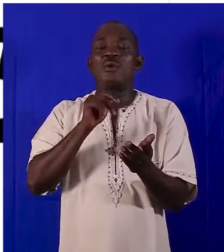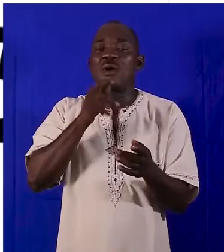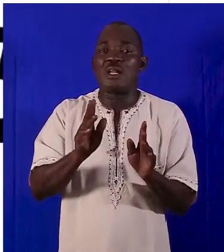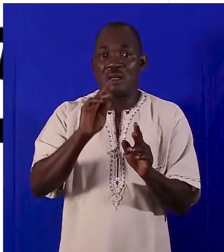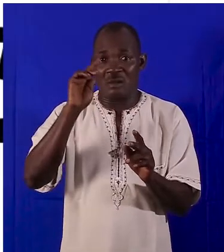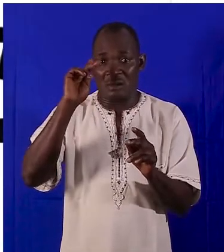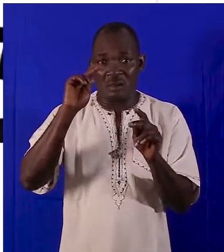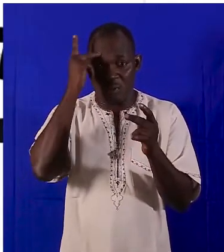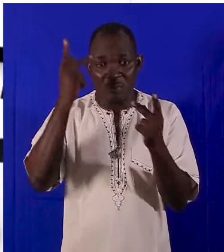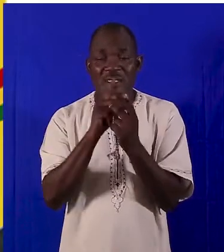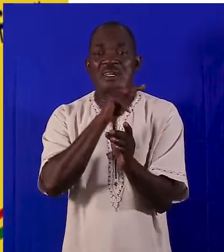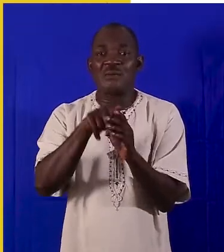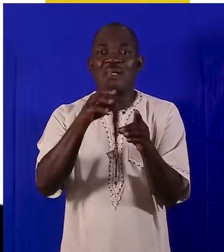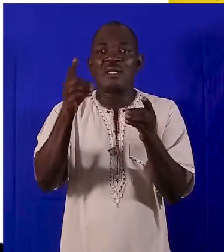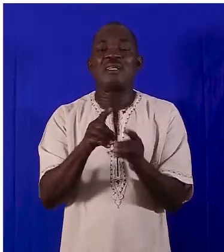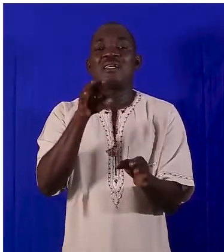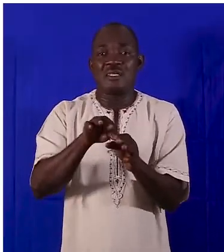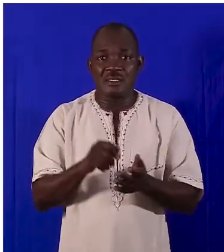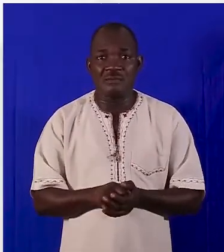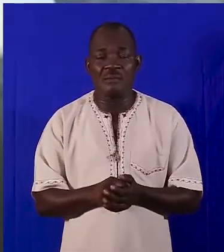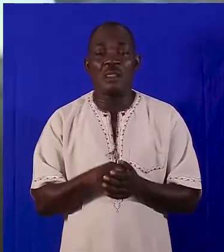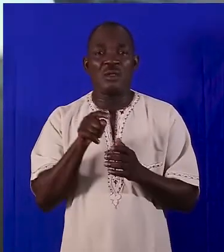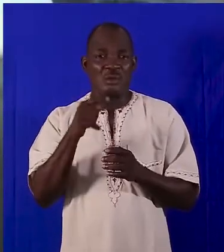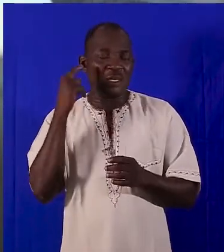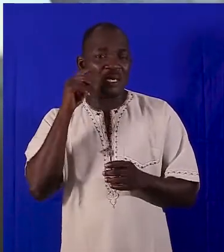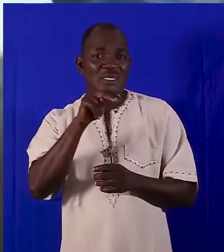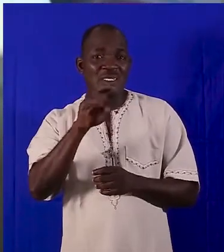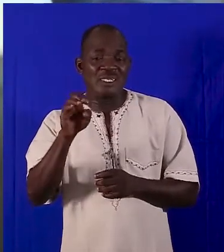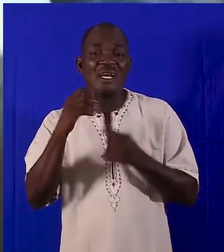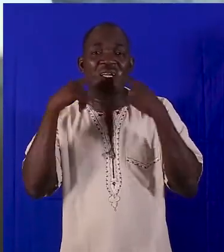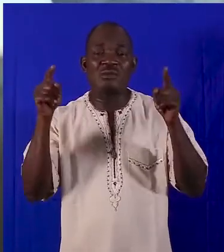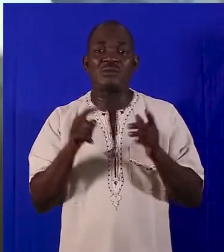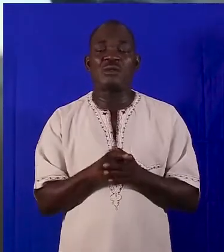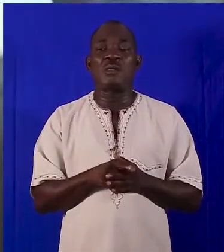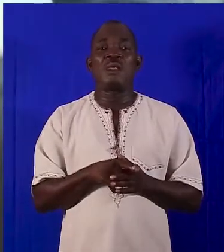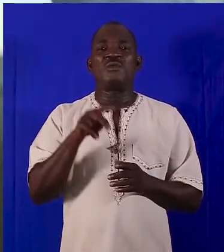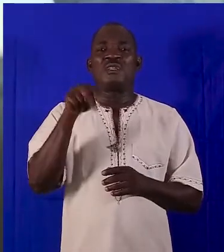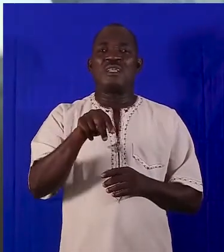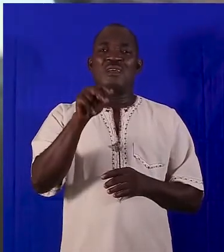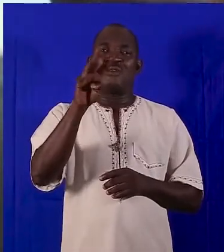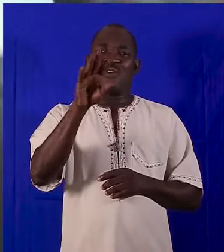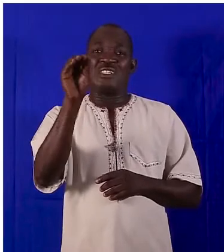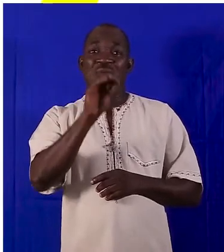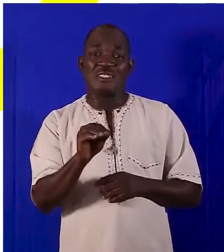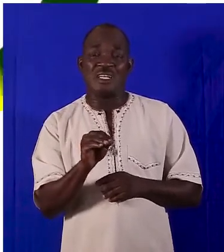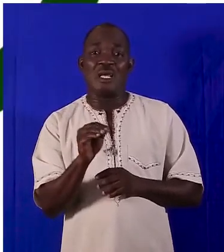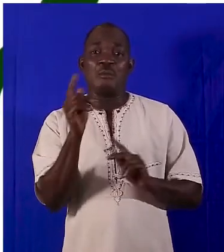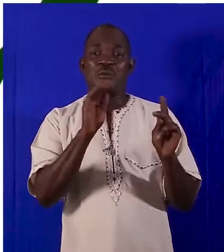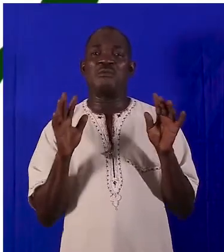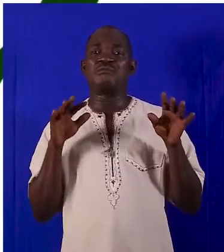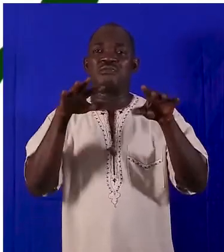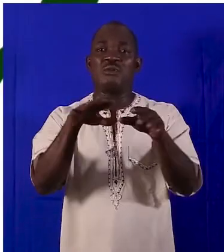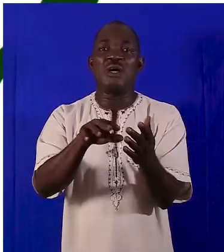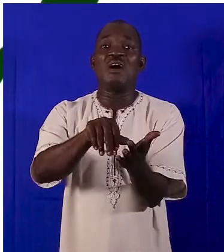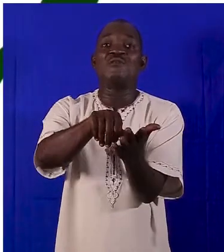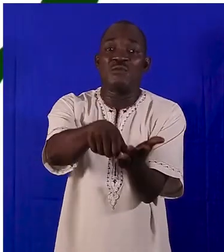political parties from participating in district-level elections. I hear the NCC saying we will need at least 40%